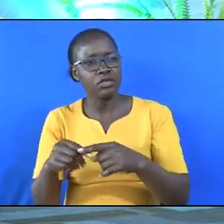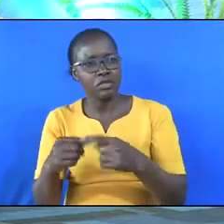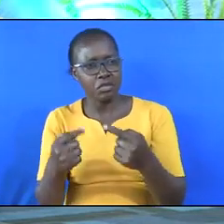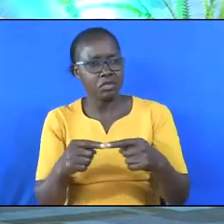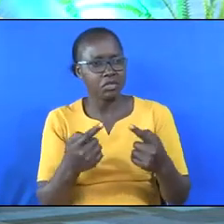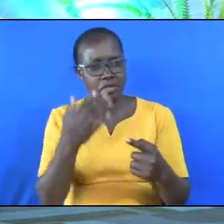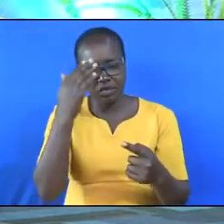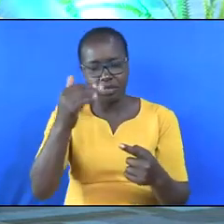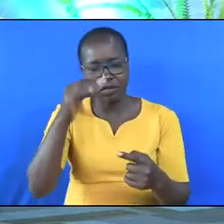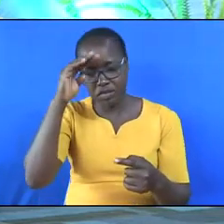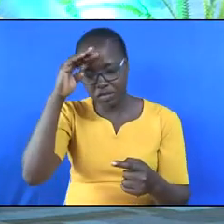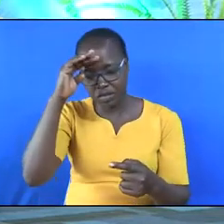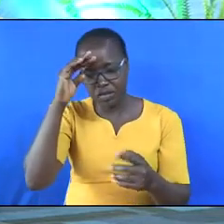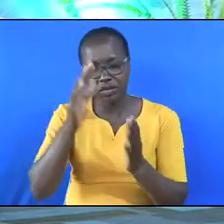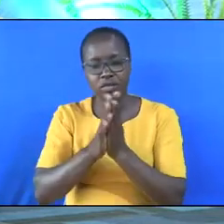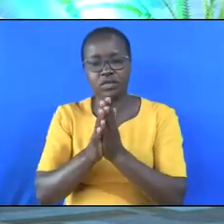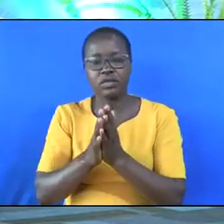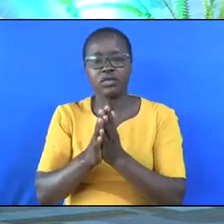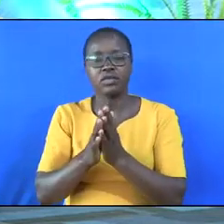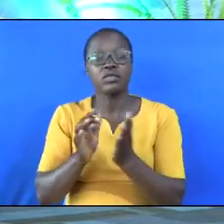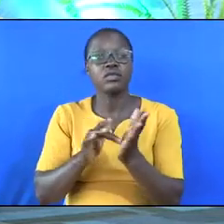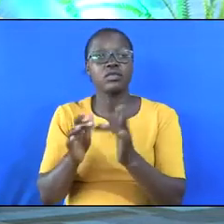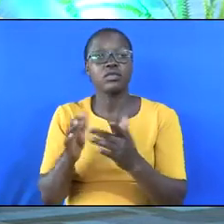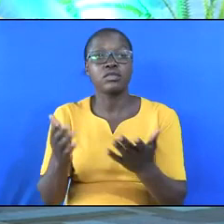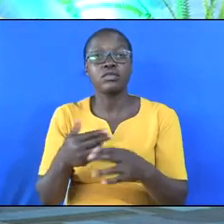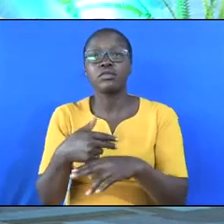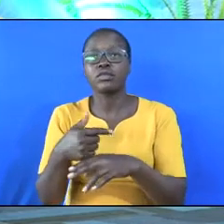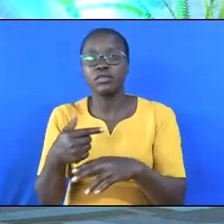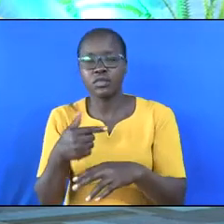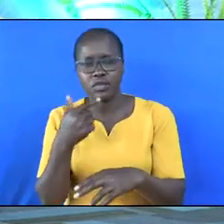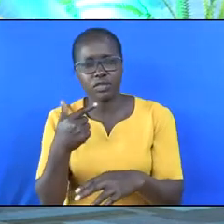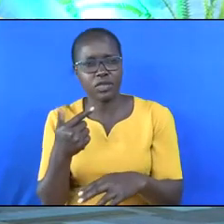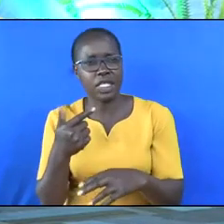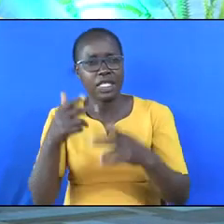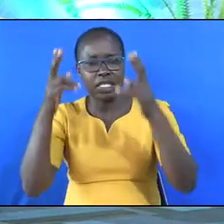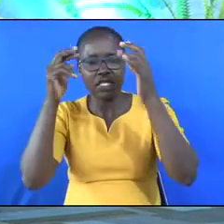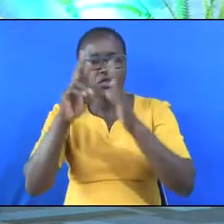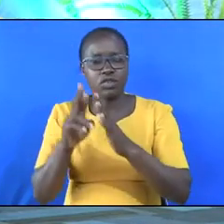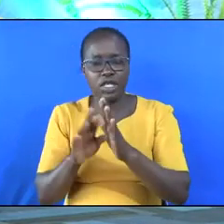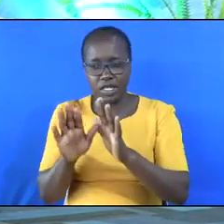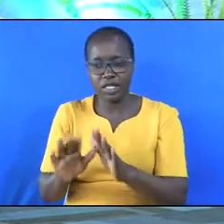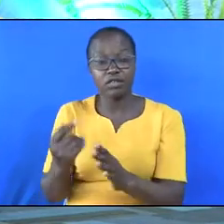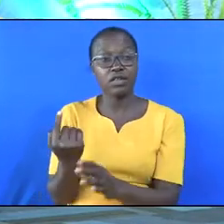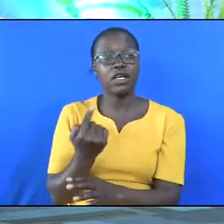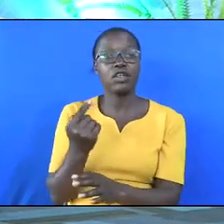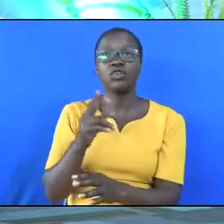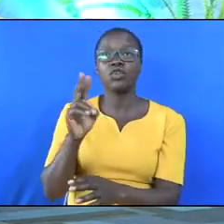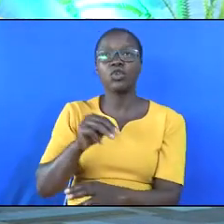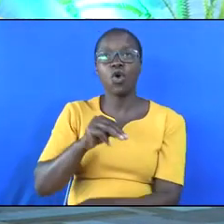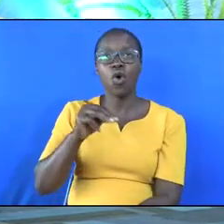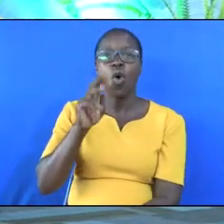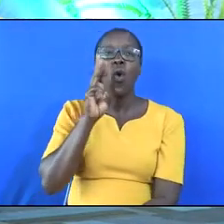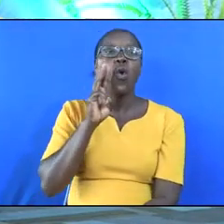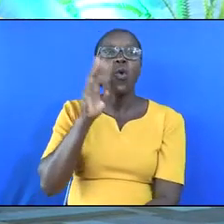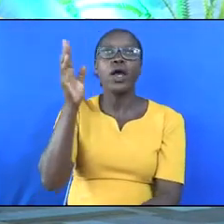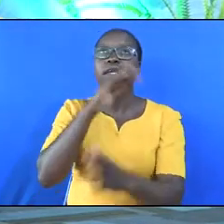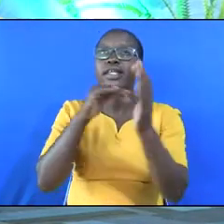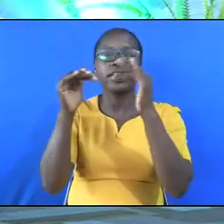The Bible says it is the devil's brew and we ought to leave it alone. Let me tell you that there will be no wine in heaven.